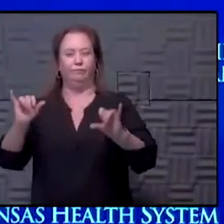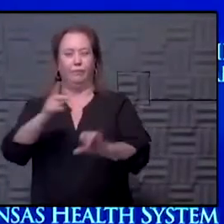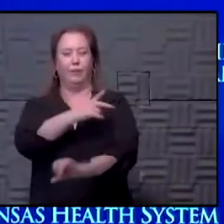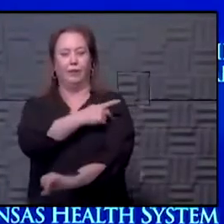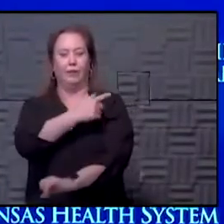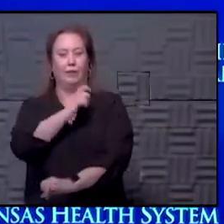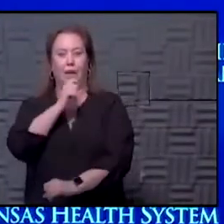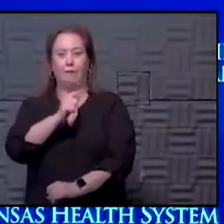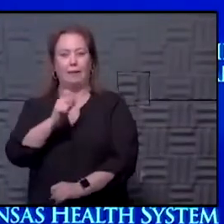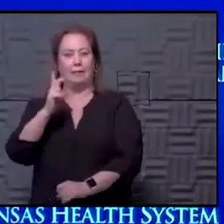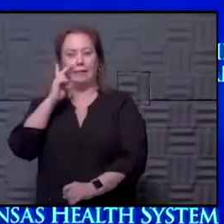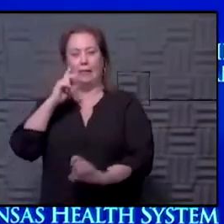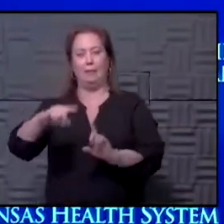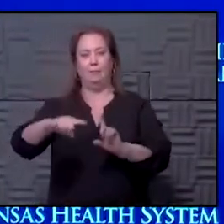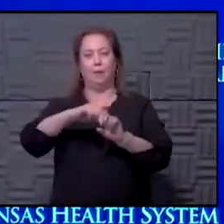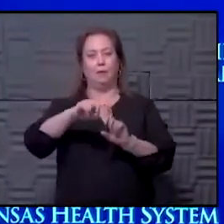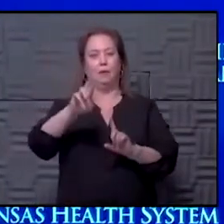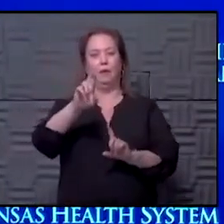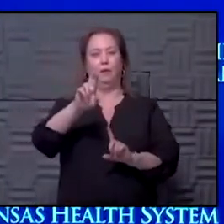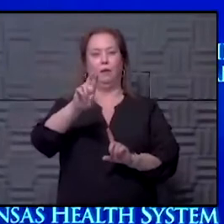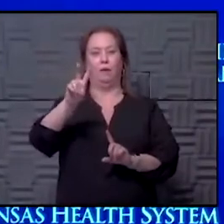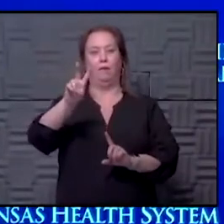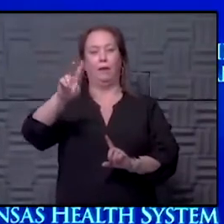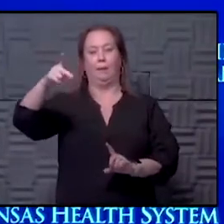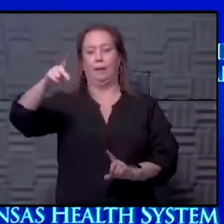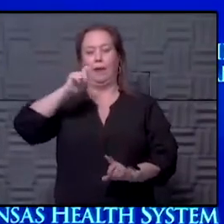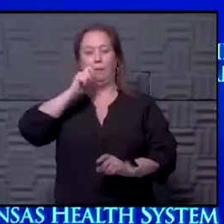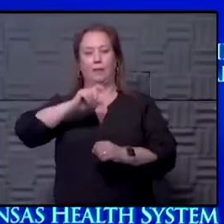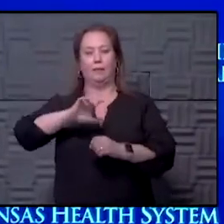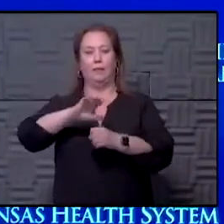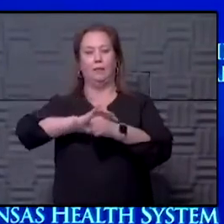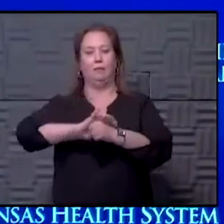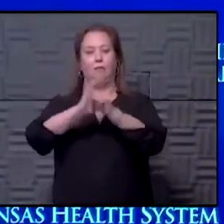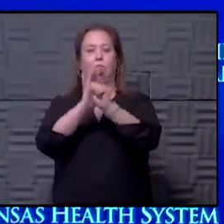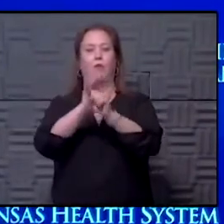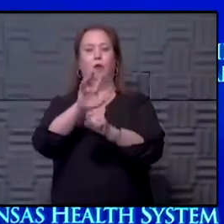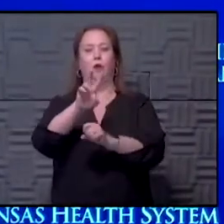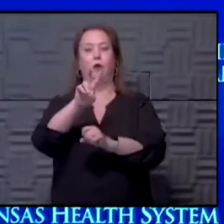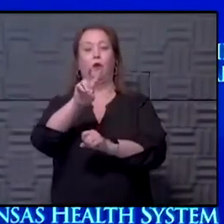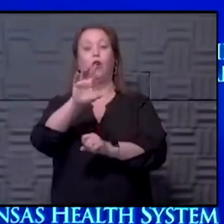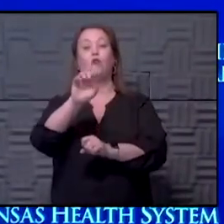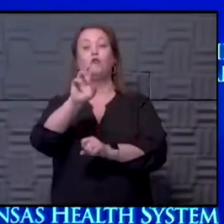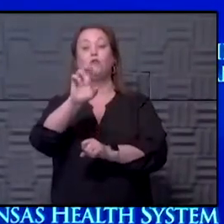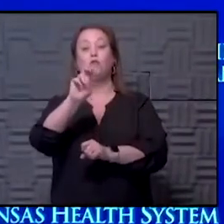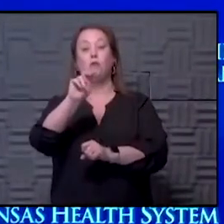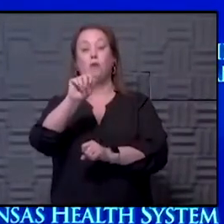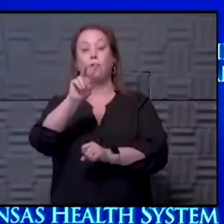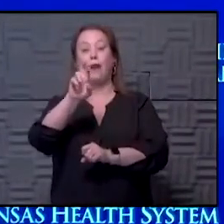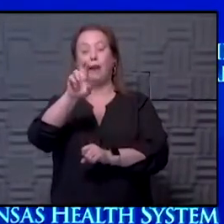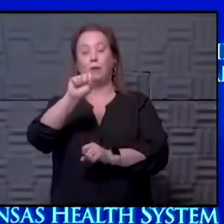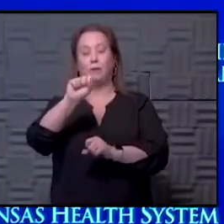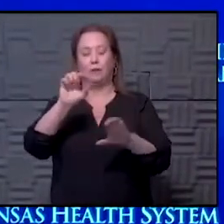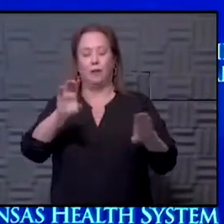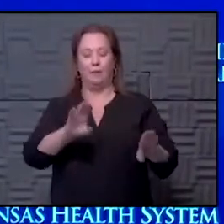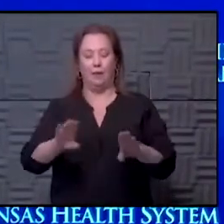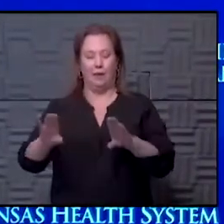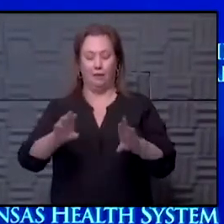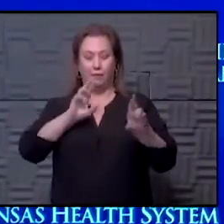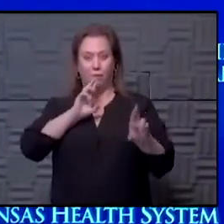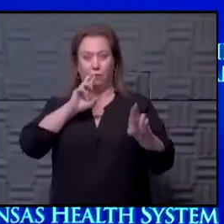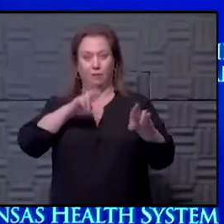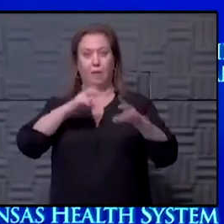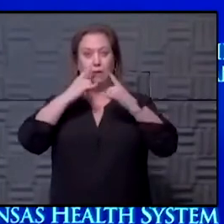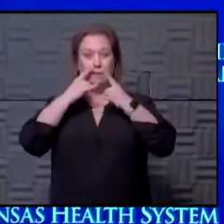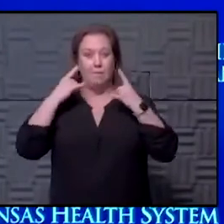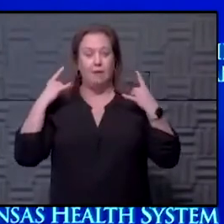positive RVPs. You know what? I'm just not seeing coronavirus on those tests. And coronavirus kind of acts like coronavirus and it responds to